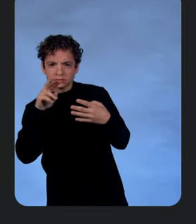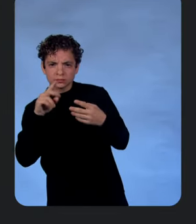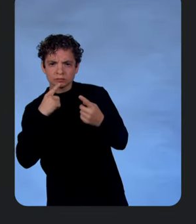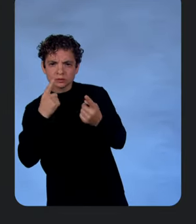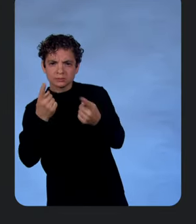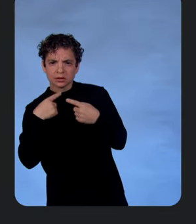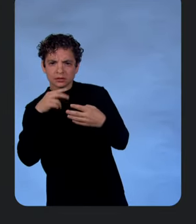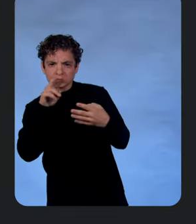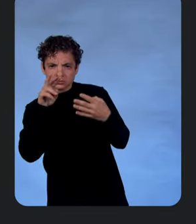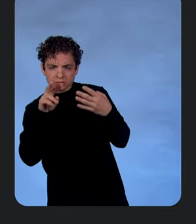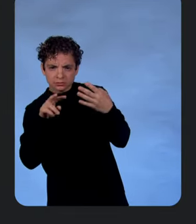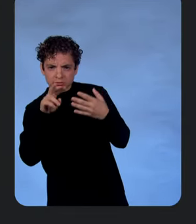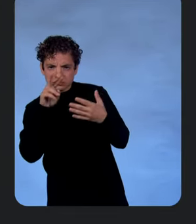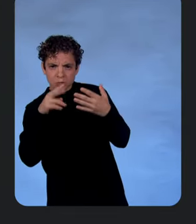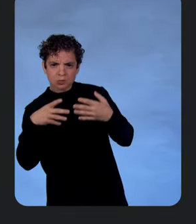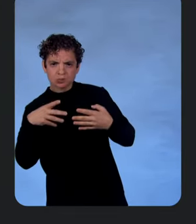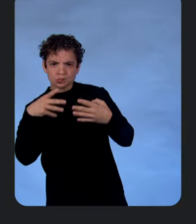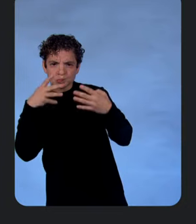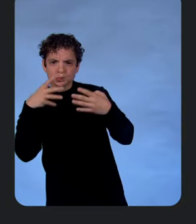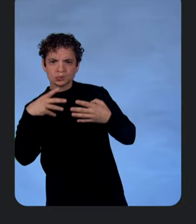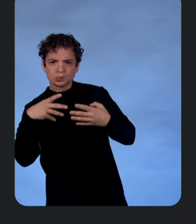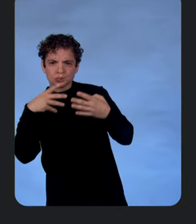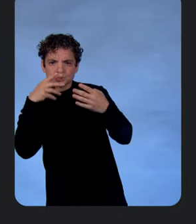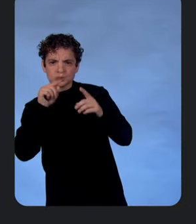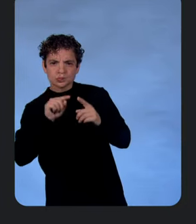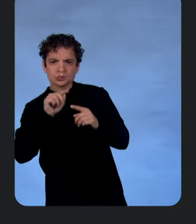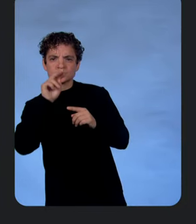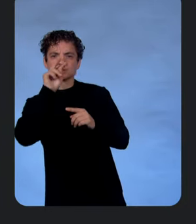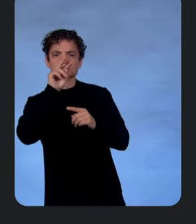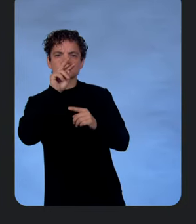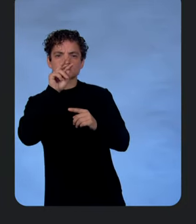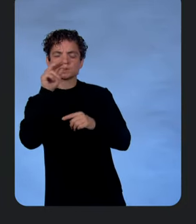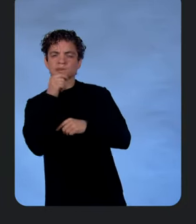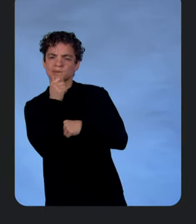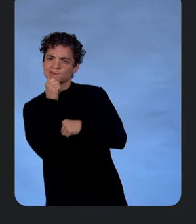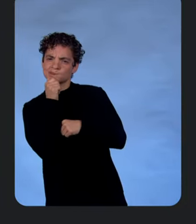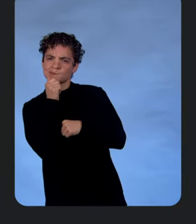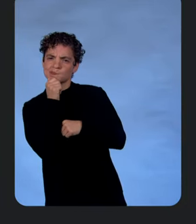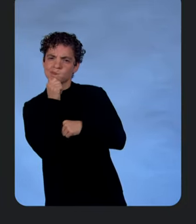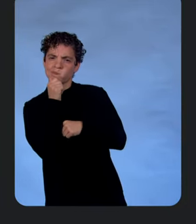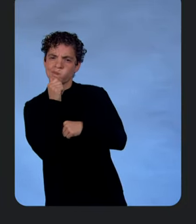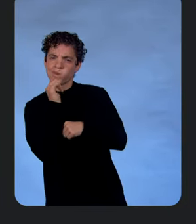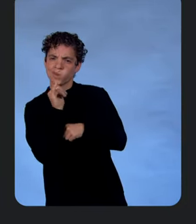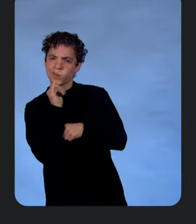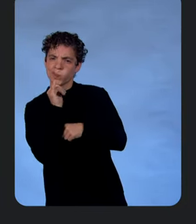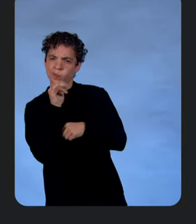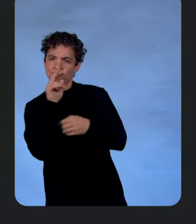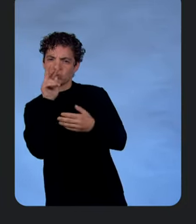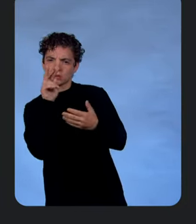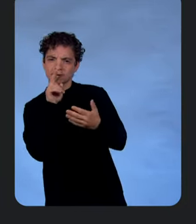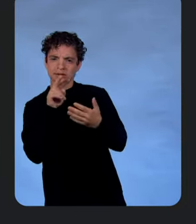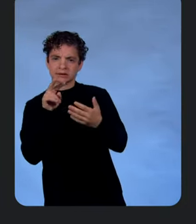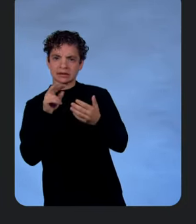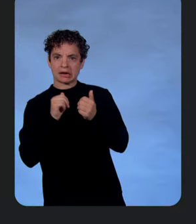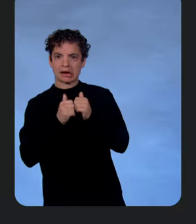And, okay. So when I, oh my goodness, how do I scroll to the,